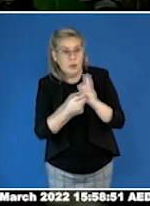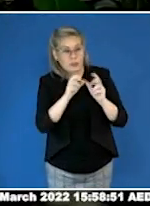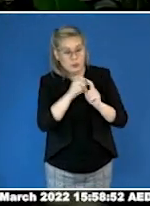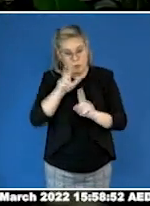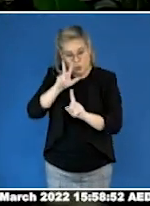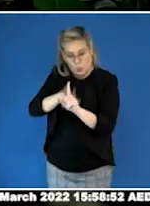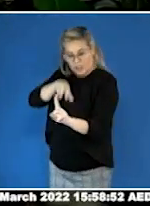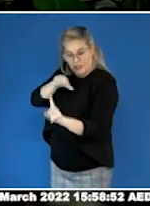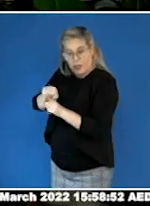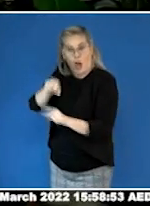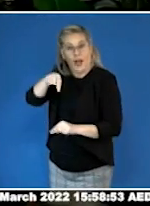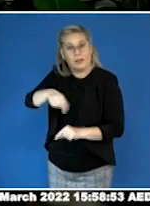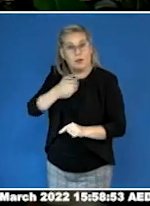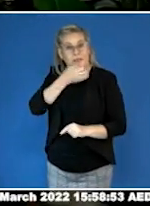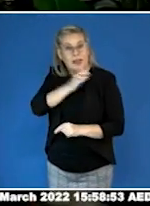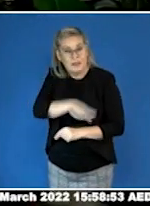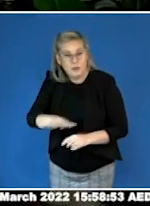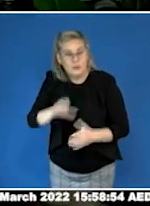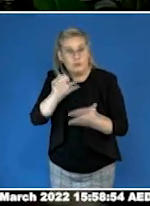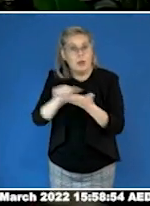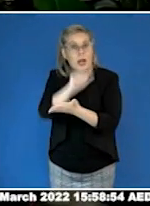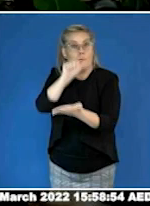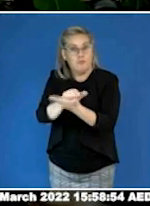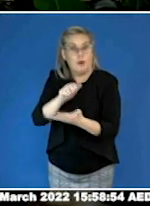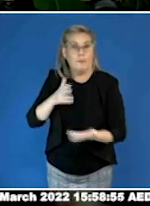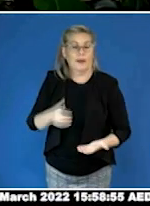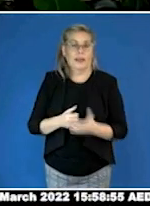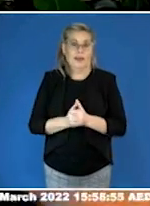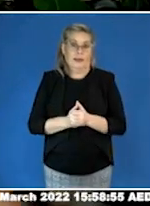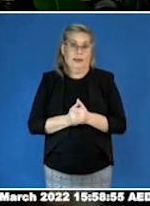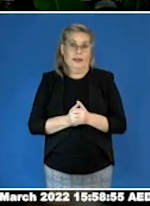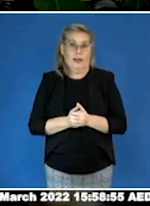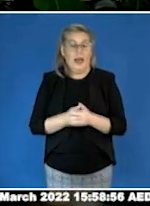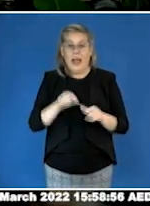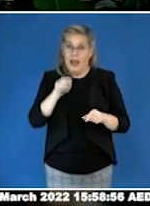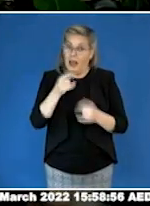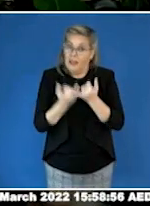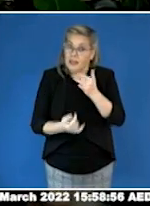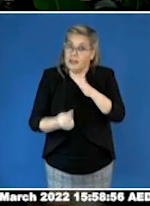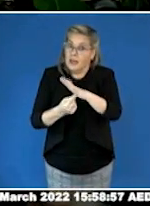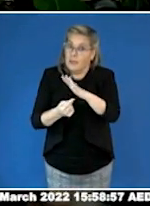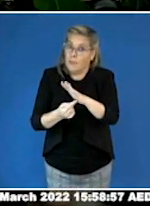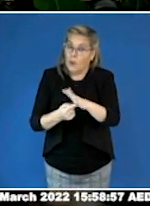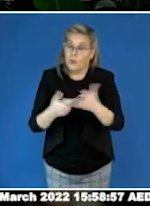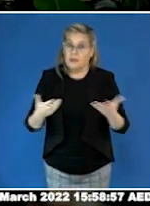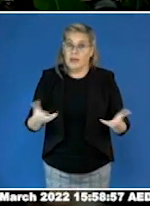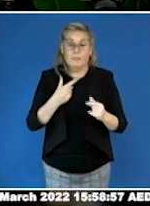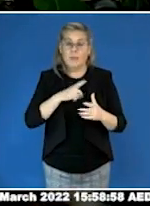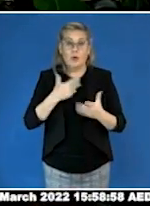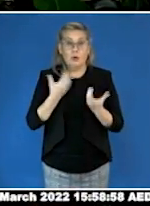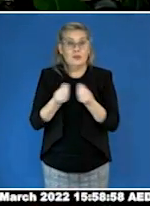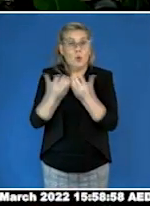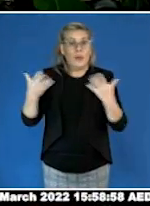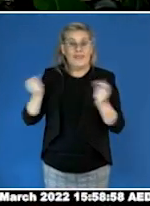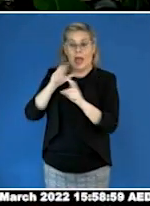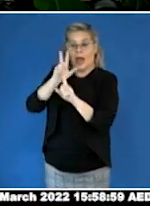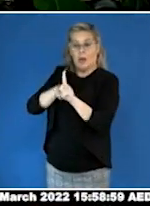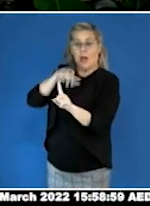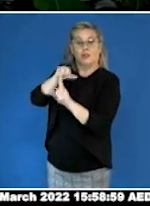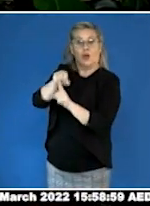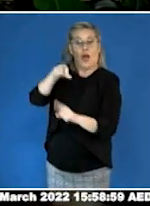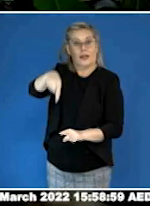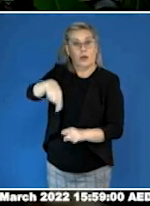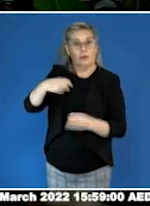important, and it does link to the risk of violence, because if you don't know who you are, you don't know how to protect yourself.